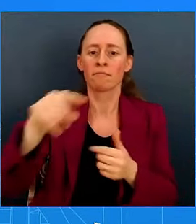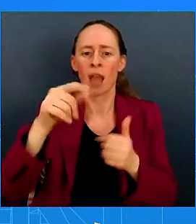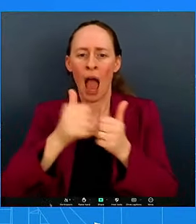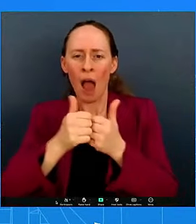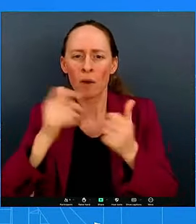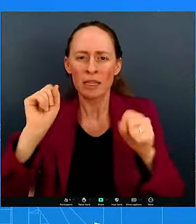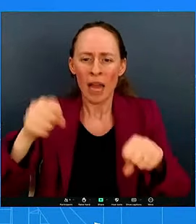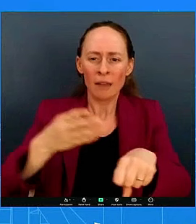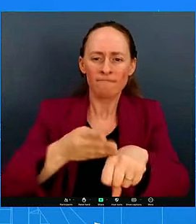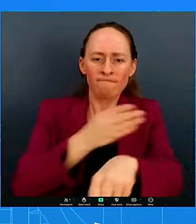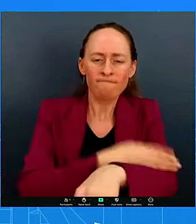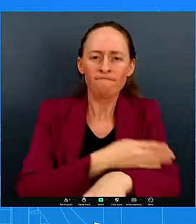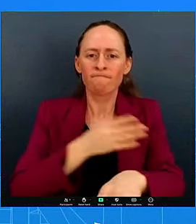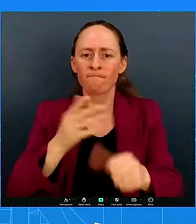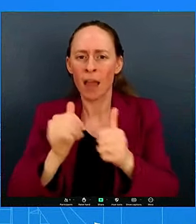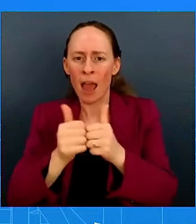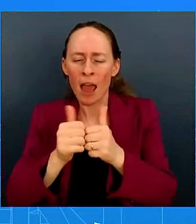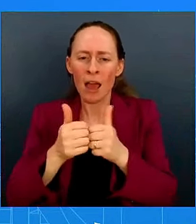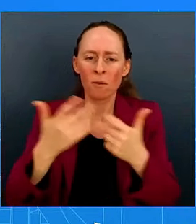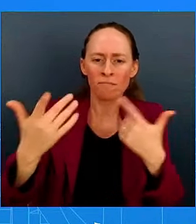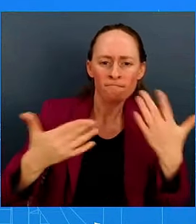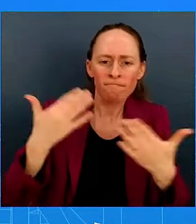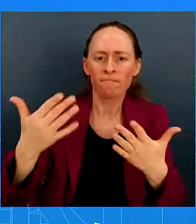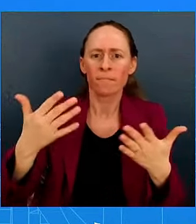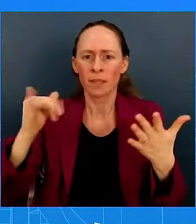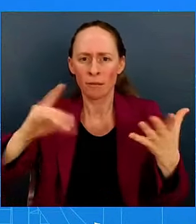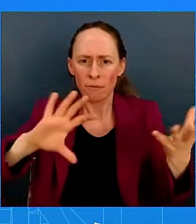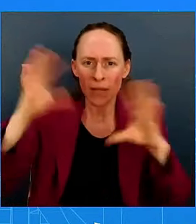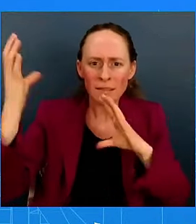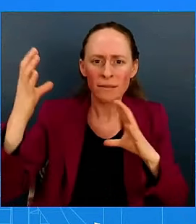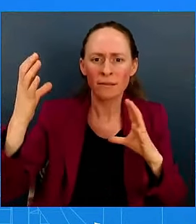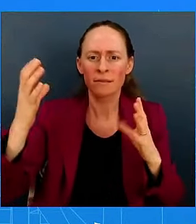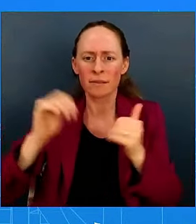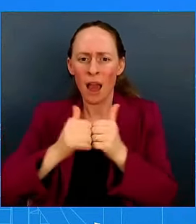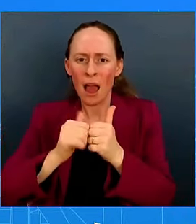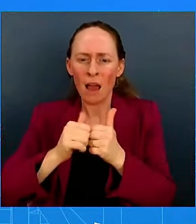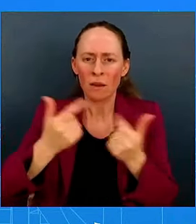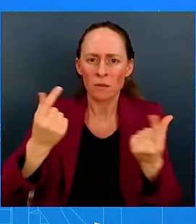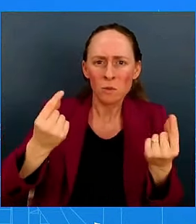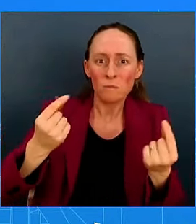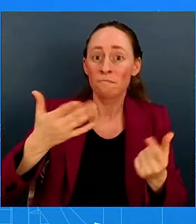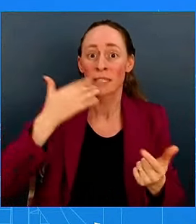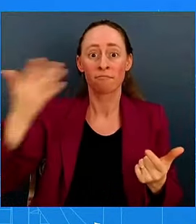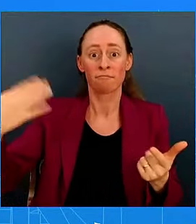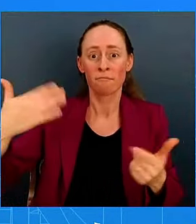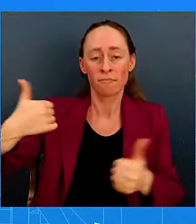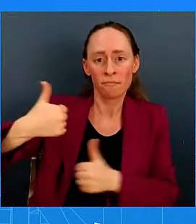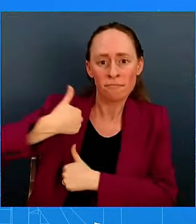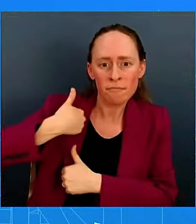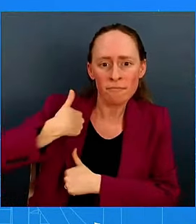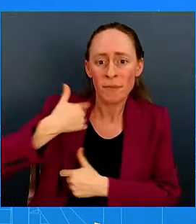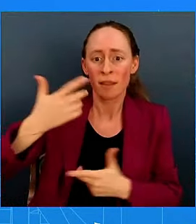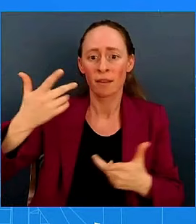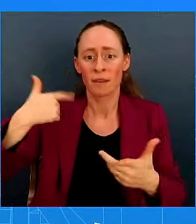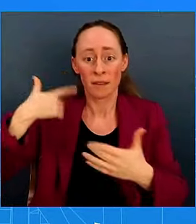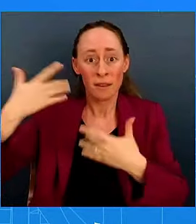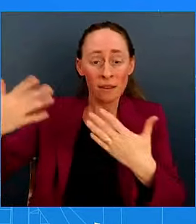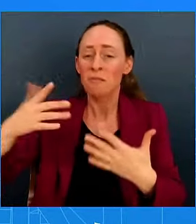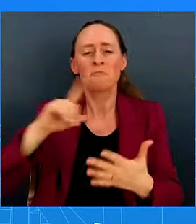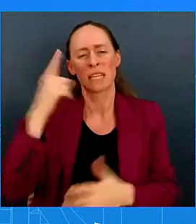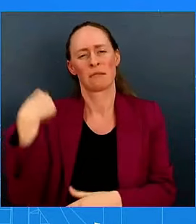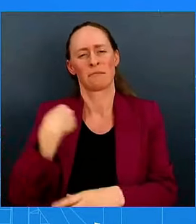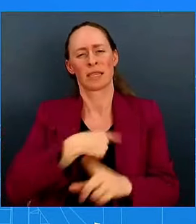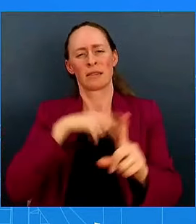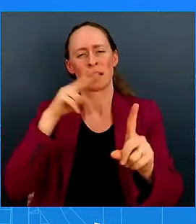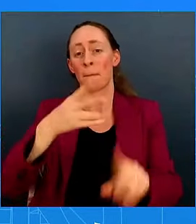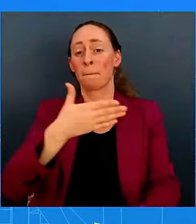in this crisis is by additional military operations at all. We still believe that the best way to prevent